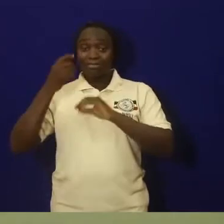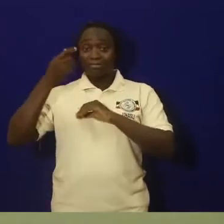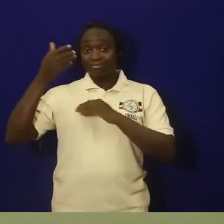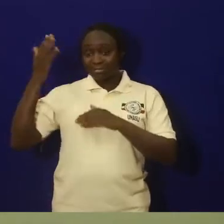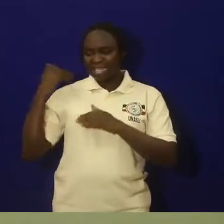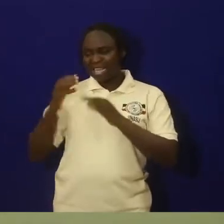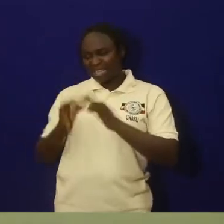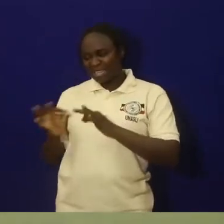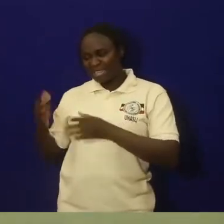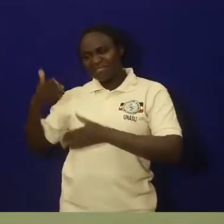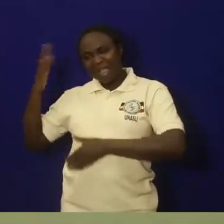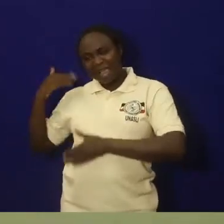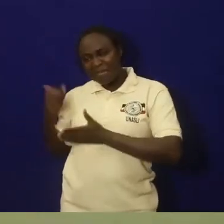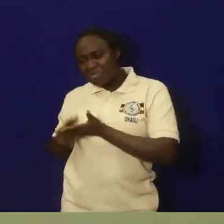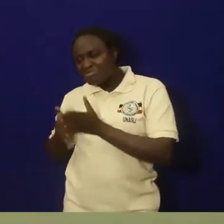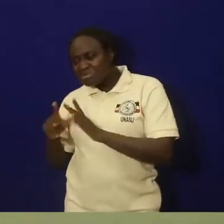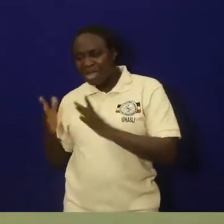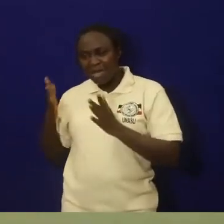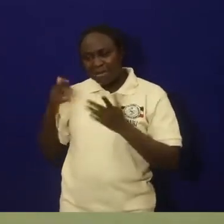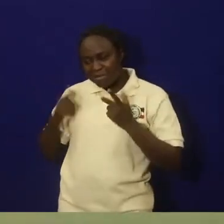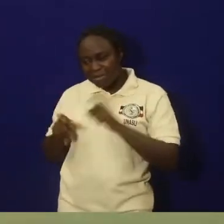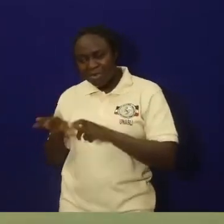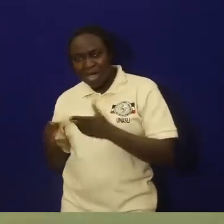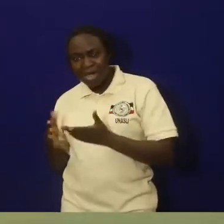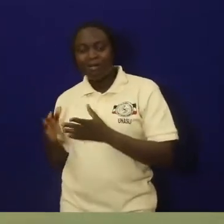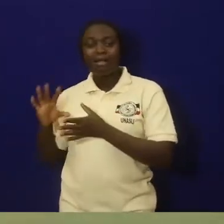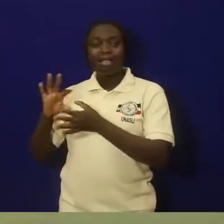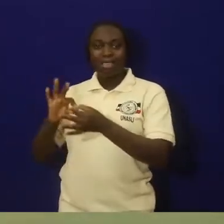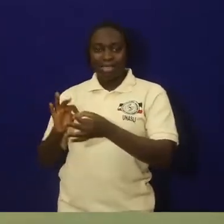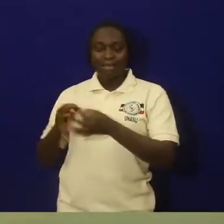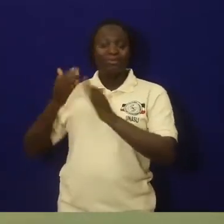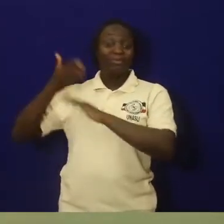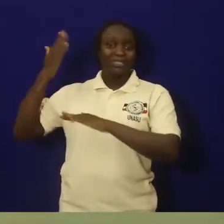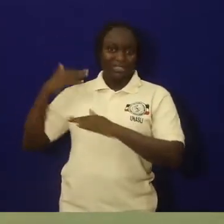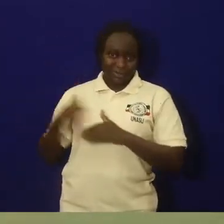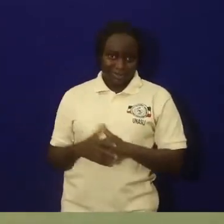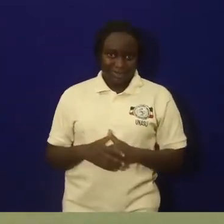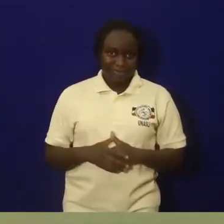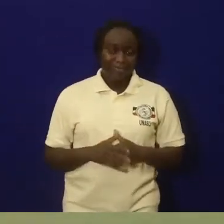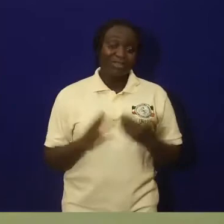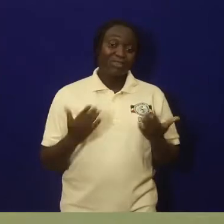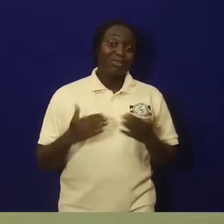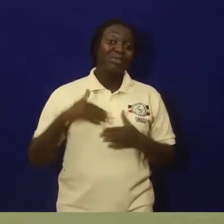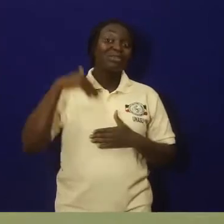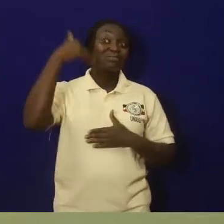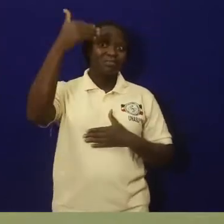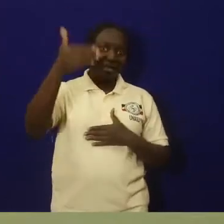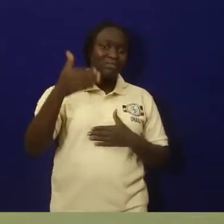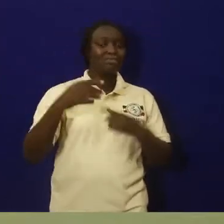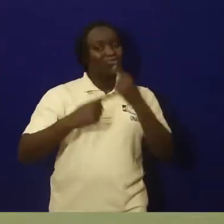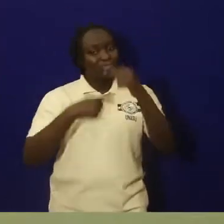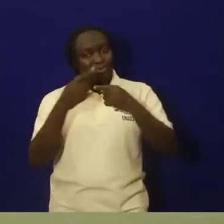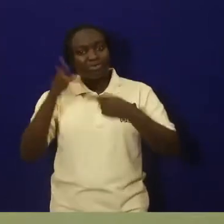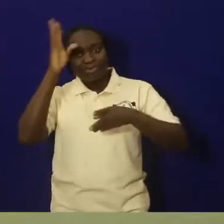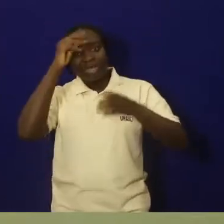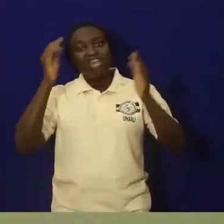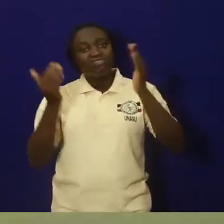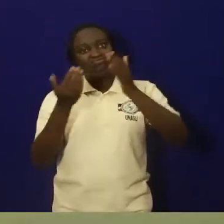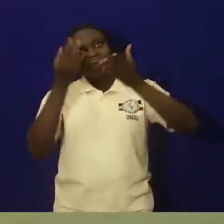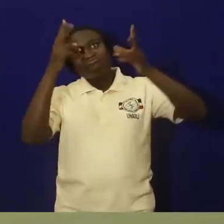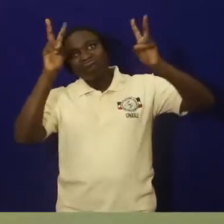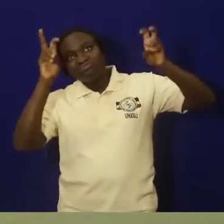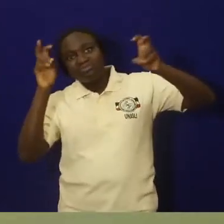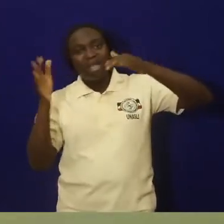and we have discussed Akiyoro-je. Our next lesson, we shall see something else. But as for